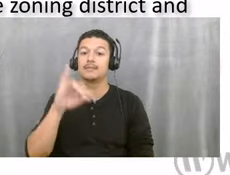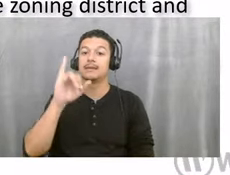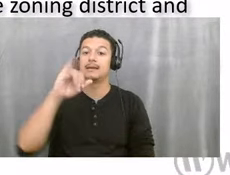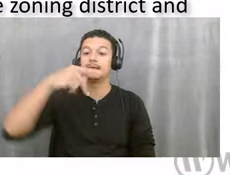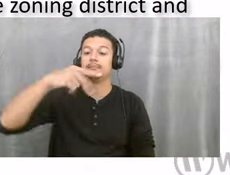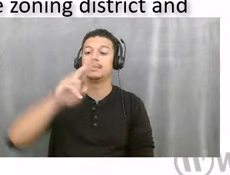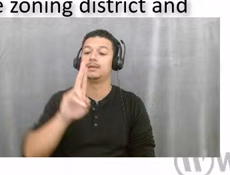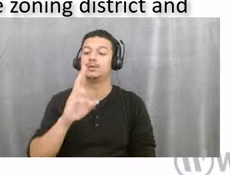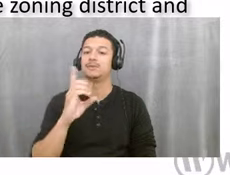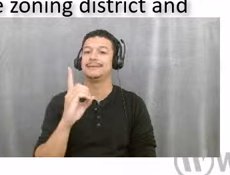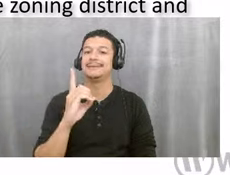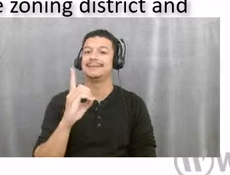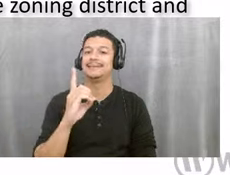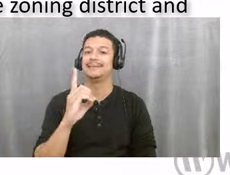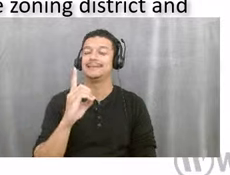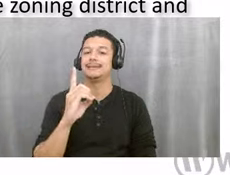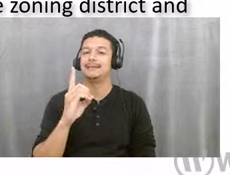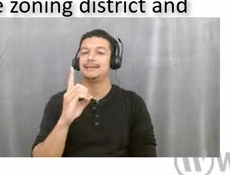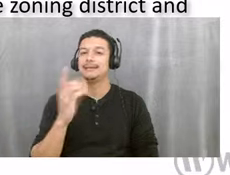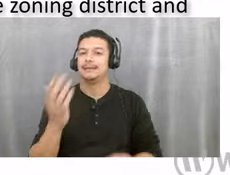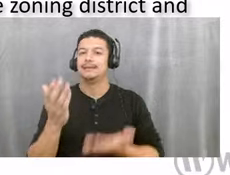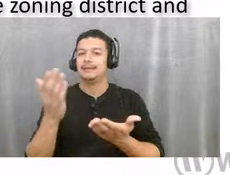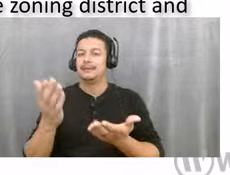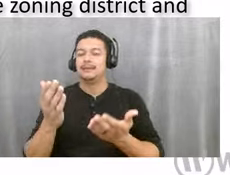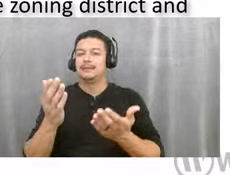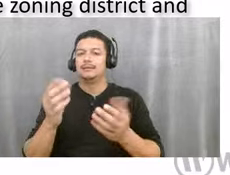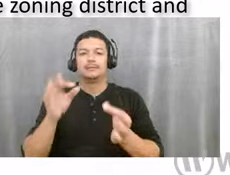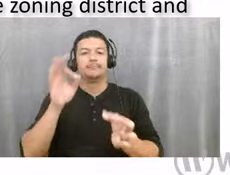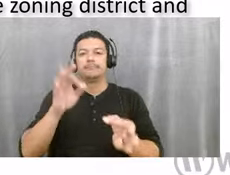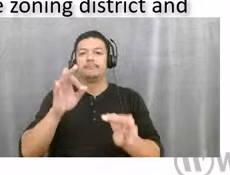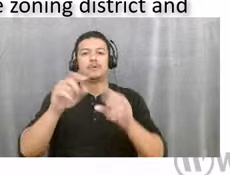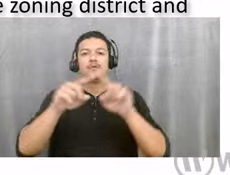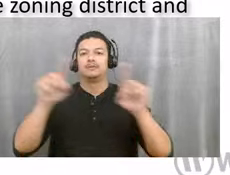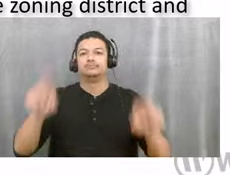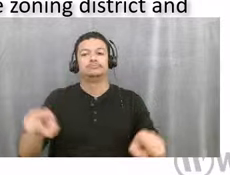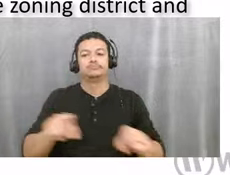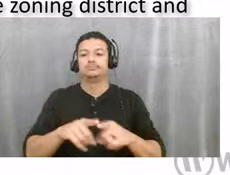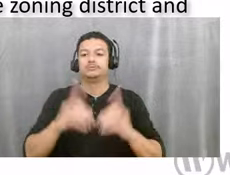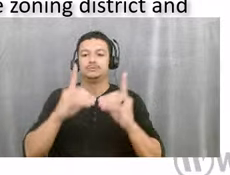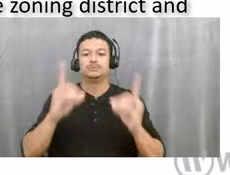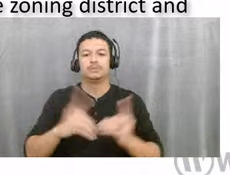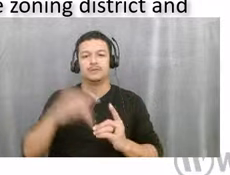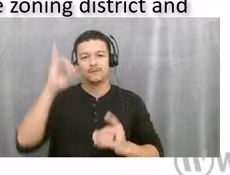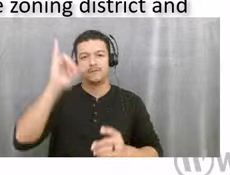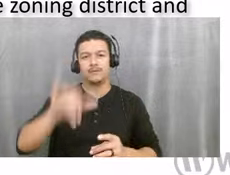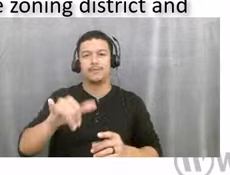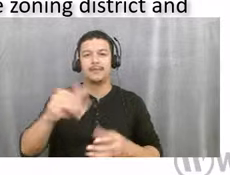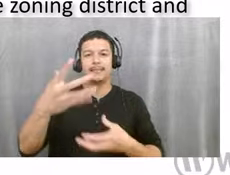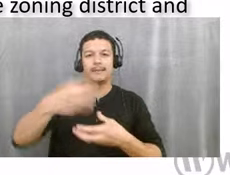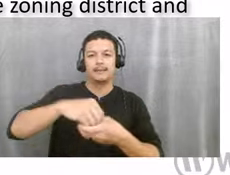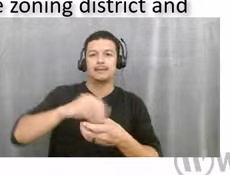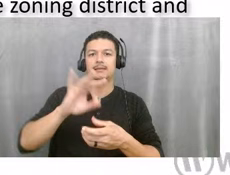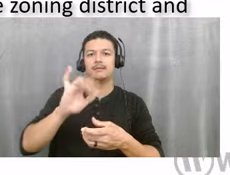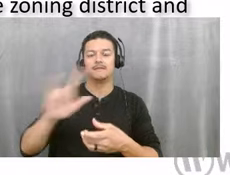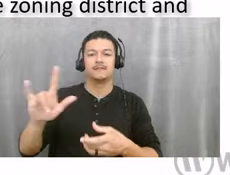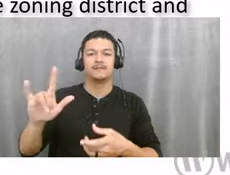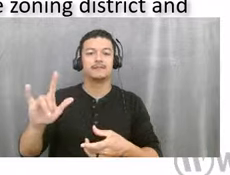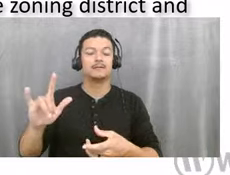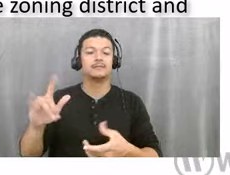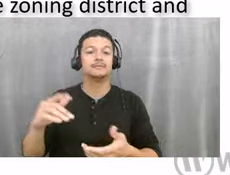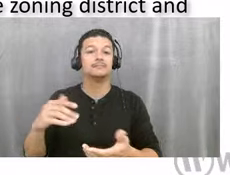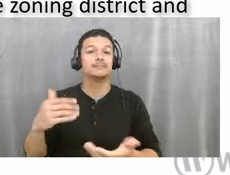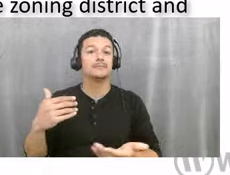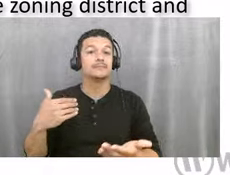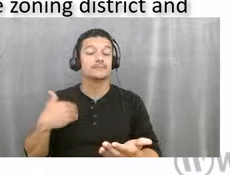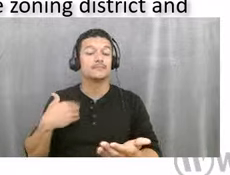it's, like I said, it's the appropriate zoning district for this kind of infill, uh, project. Um, there's four standards